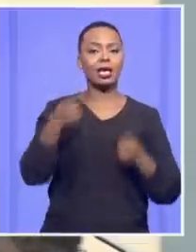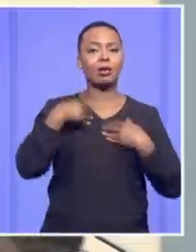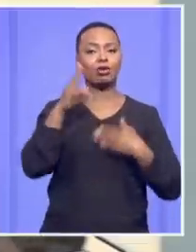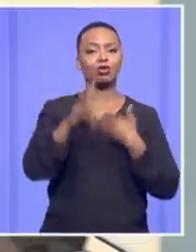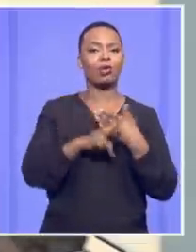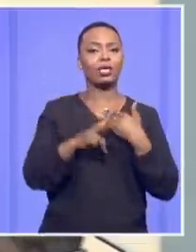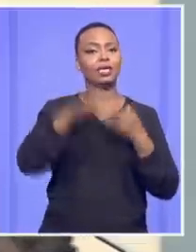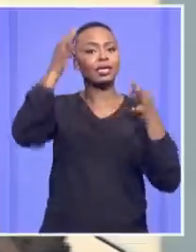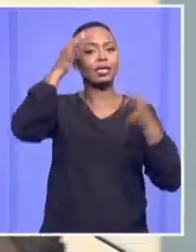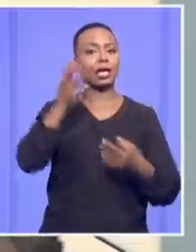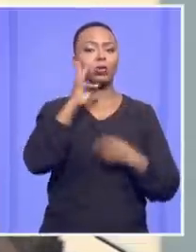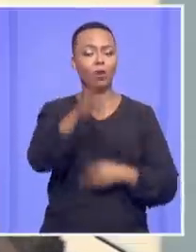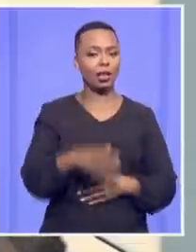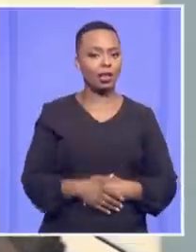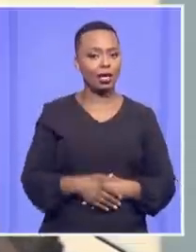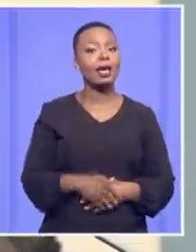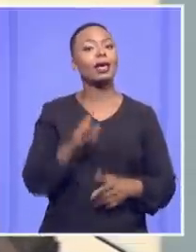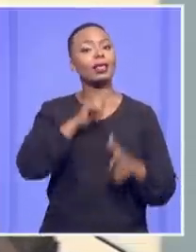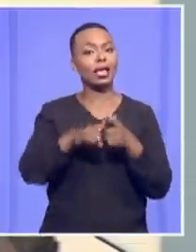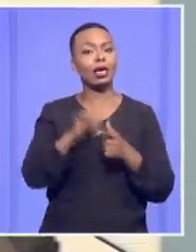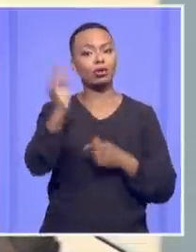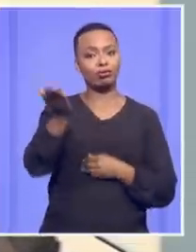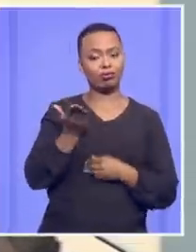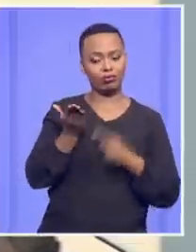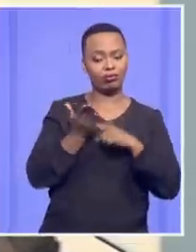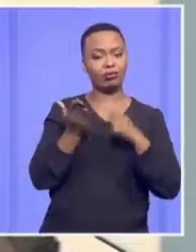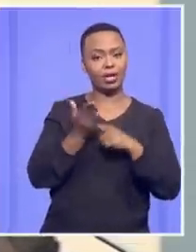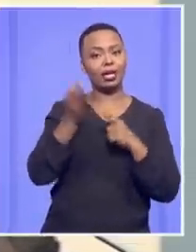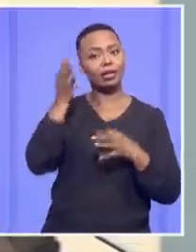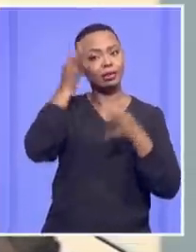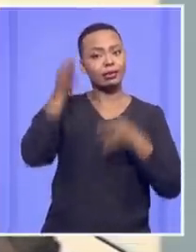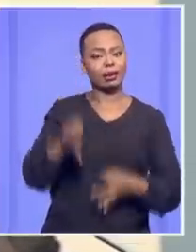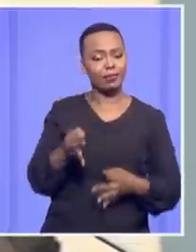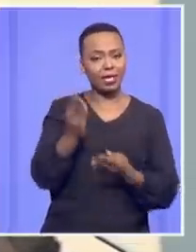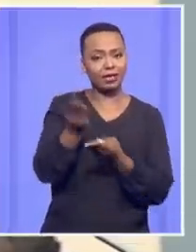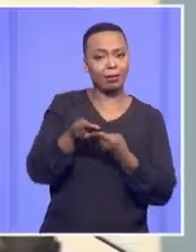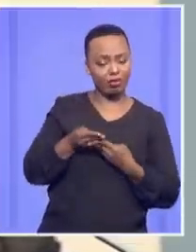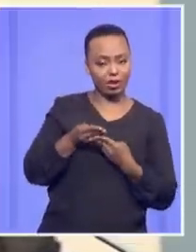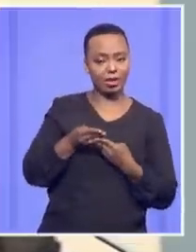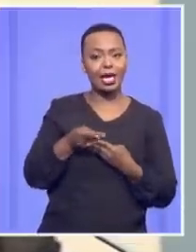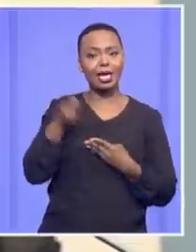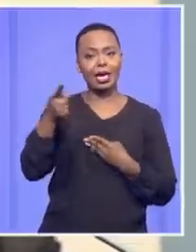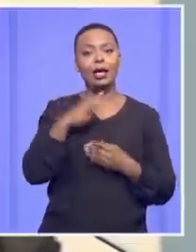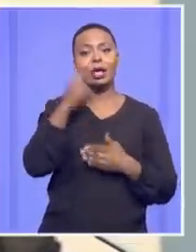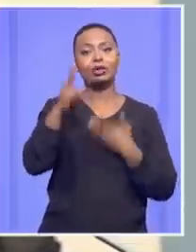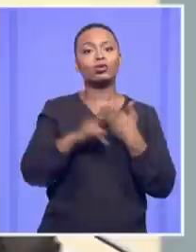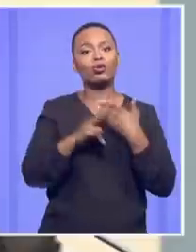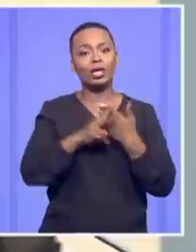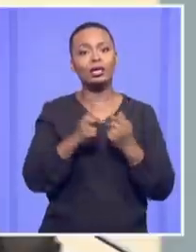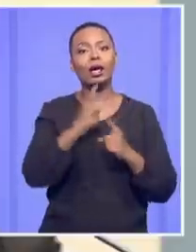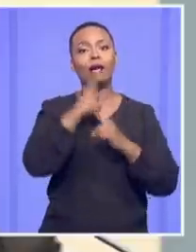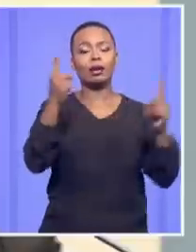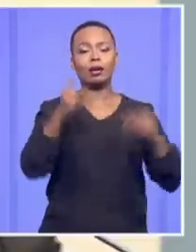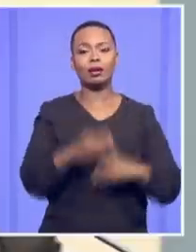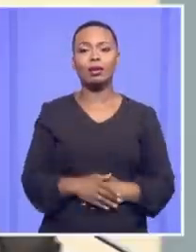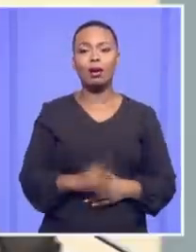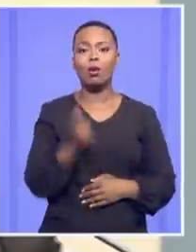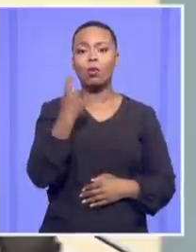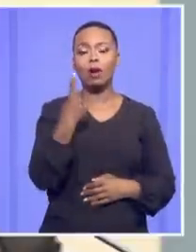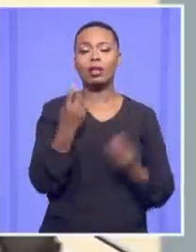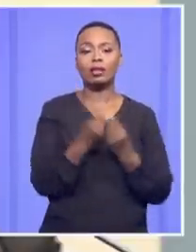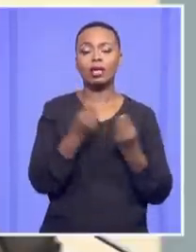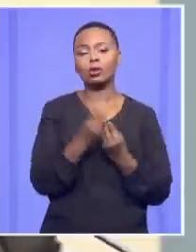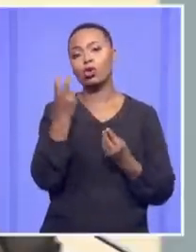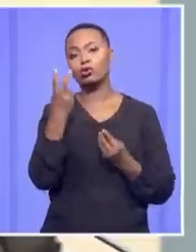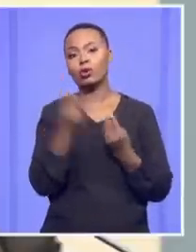make a decision. And the submissions come. And he makes a fresh decision in two weeks. Well, one of two things has happened. If in